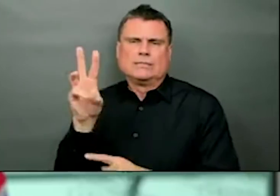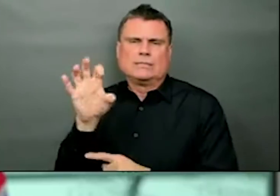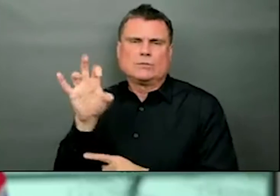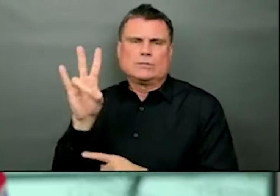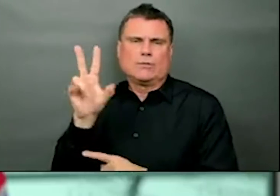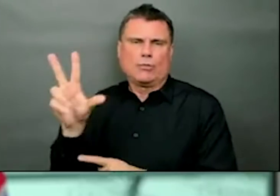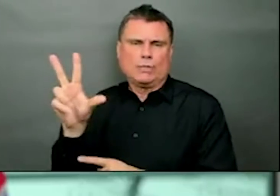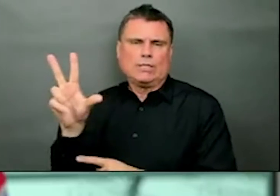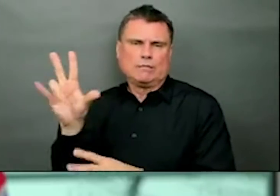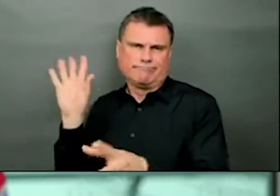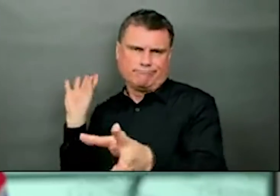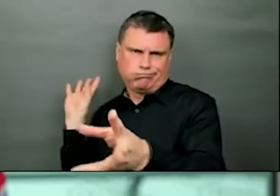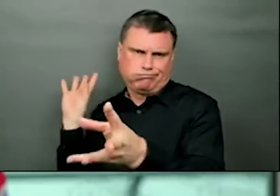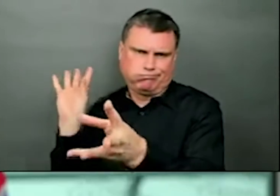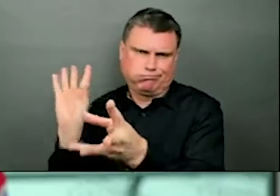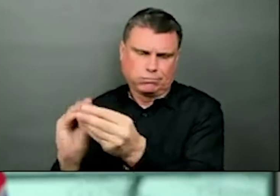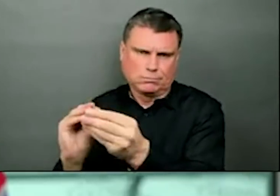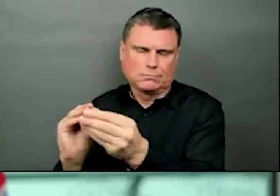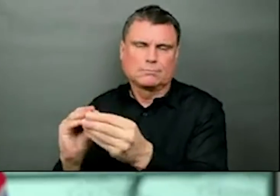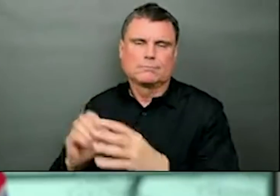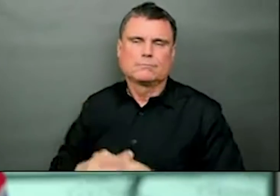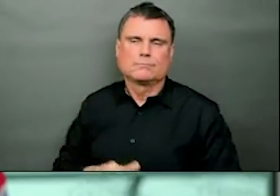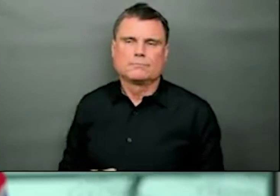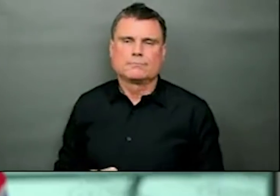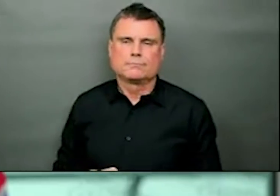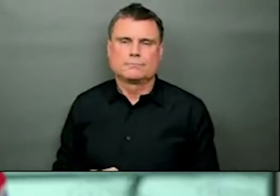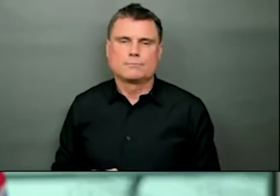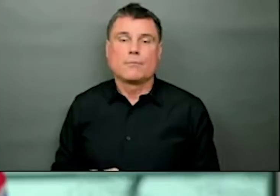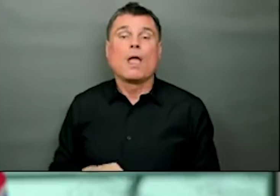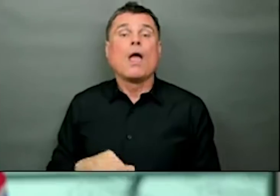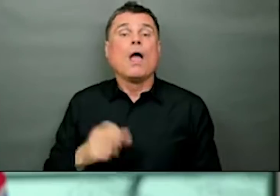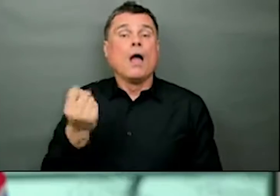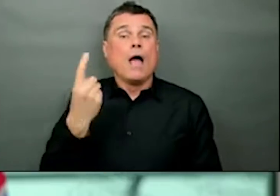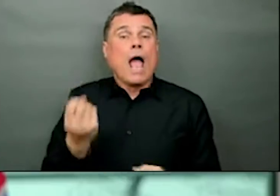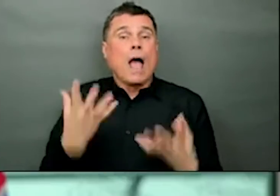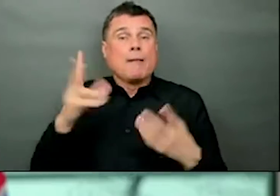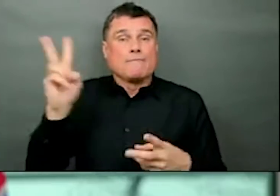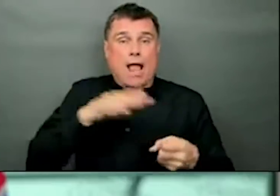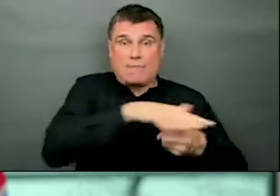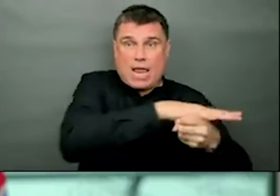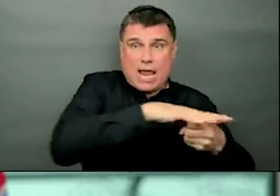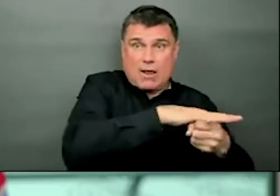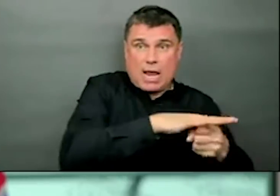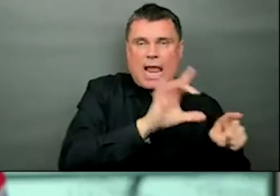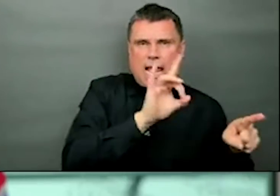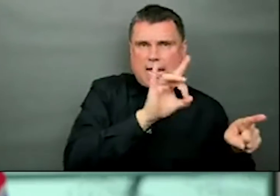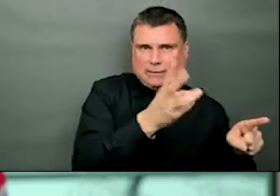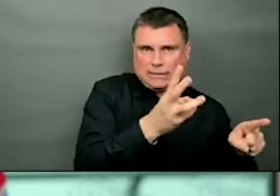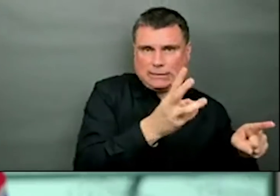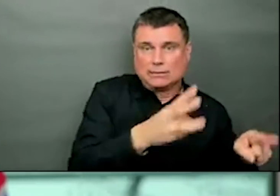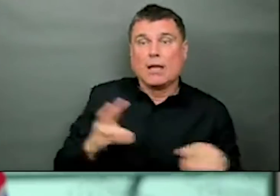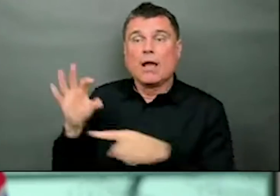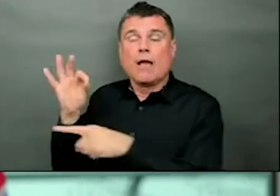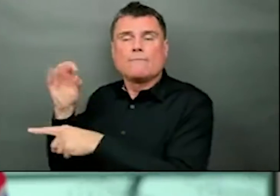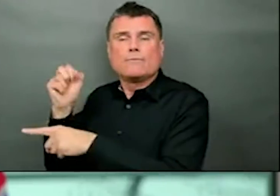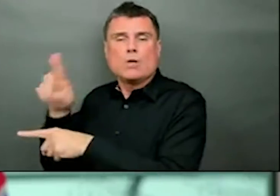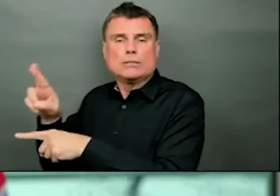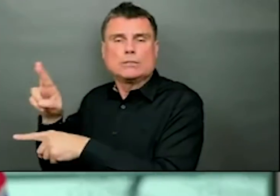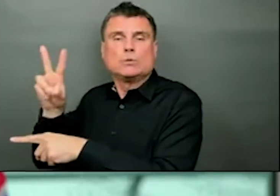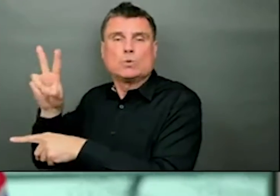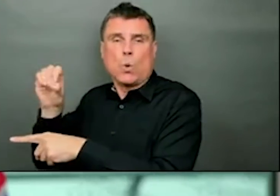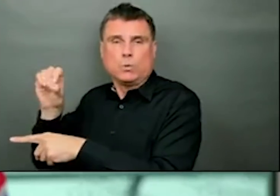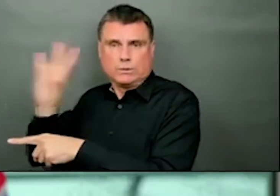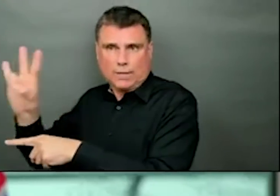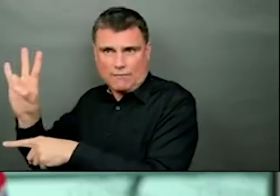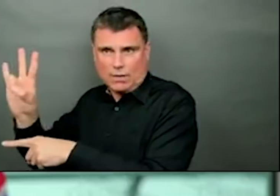,673 in British Columbia and of those 86 were in the Vancouver Coastal Health region, 207